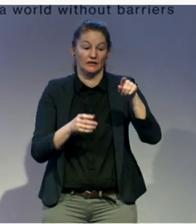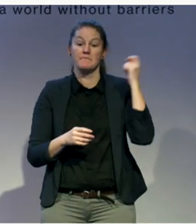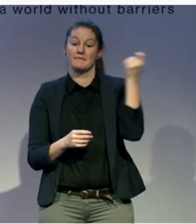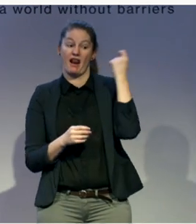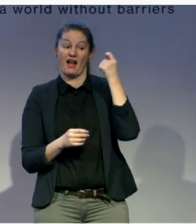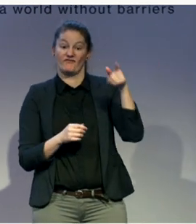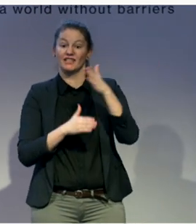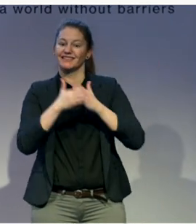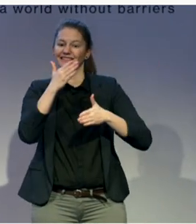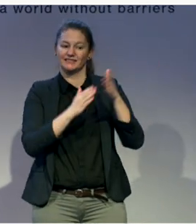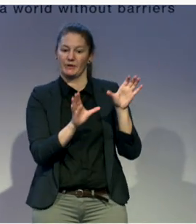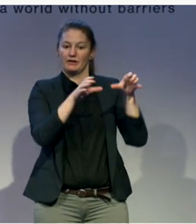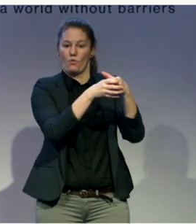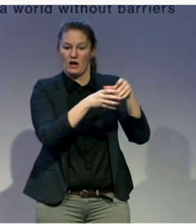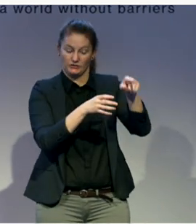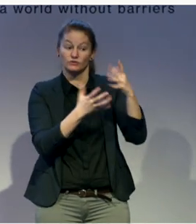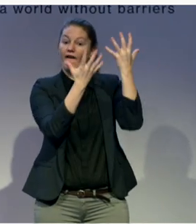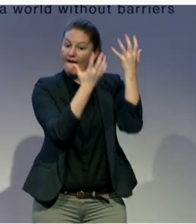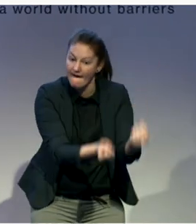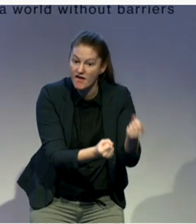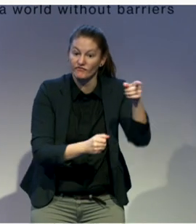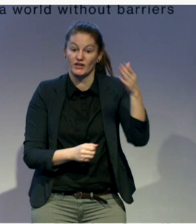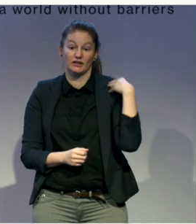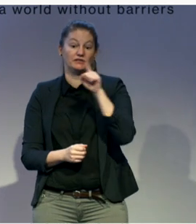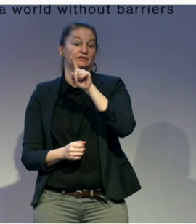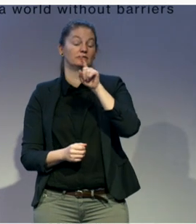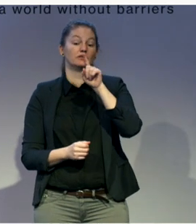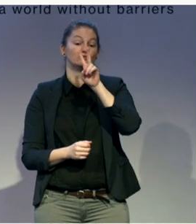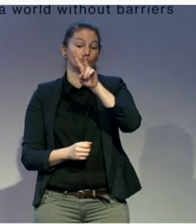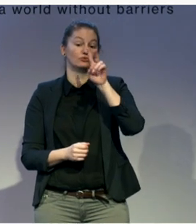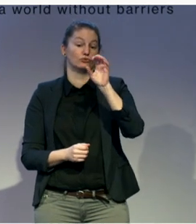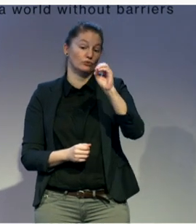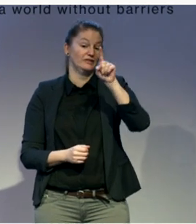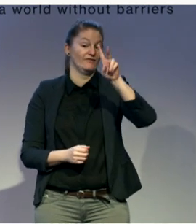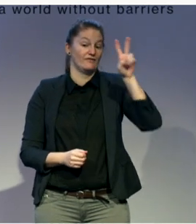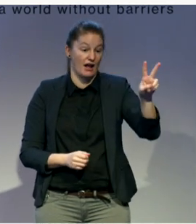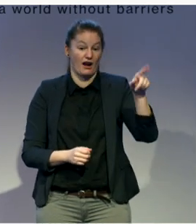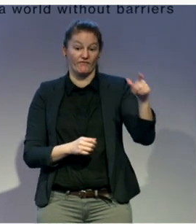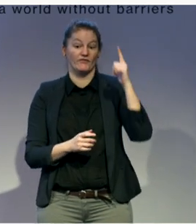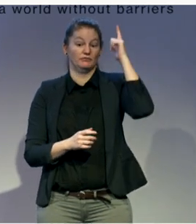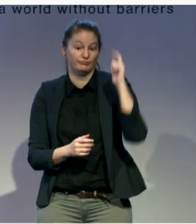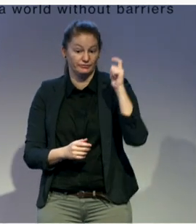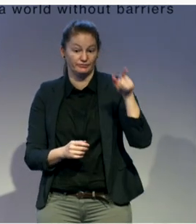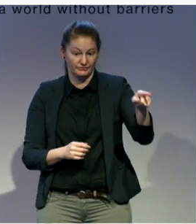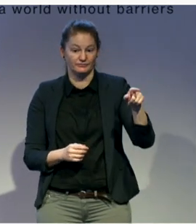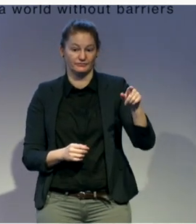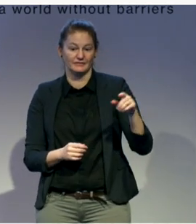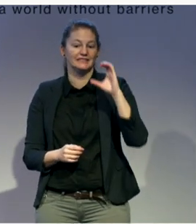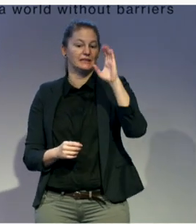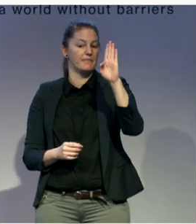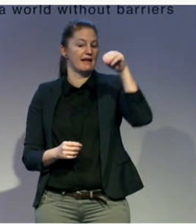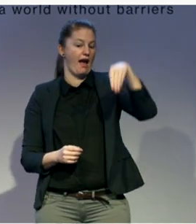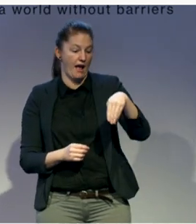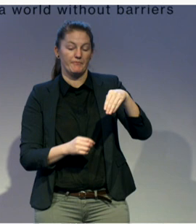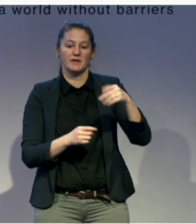disabilities in local government development since 2012, with generous support from CBM International, among several other initiatives focused on increasing